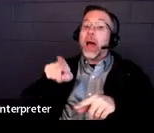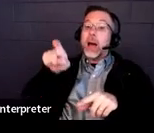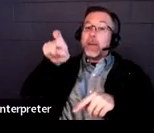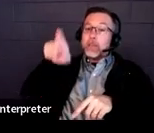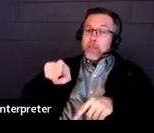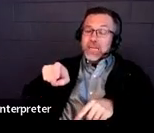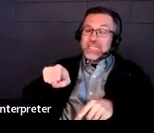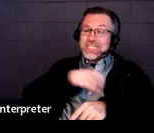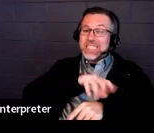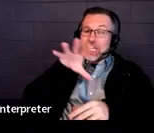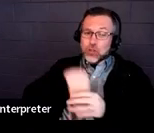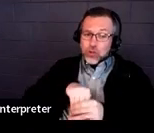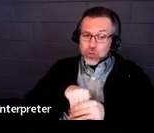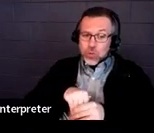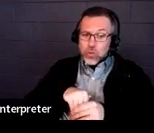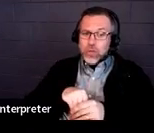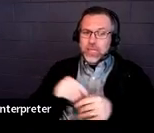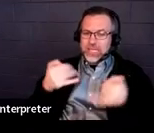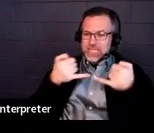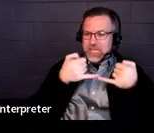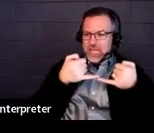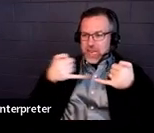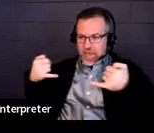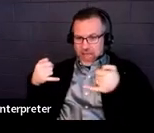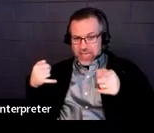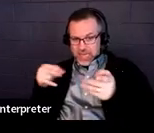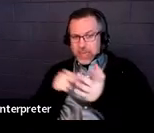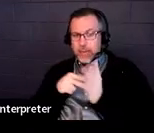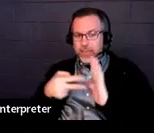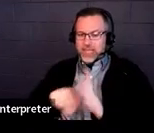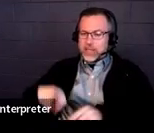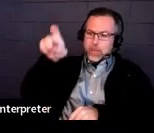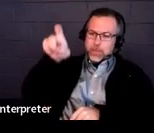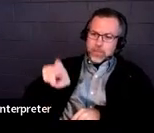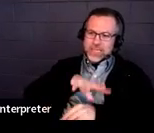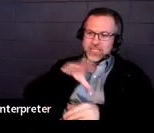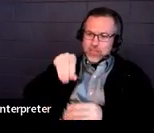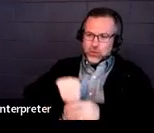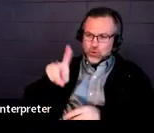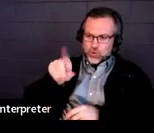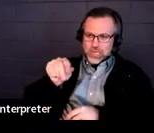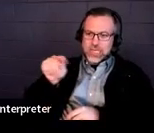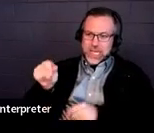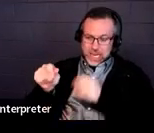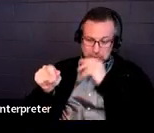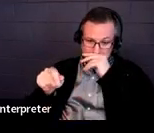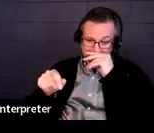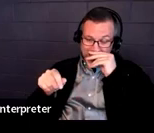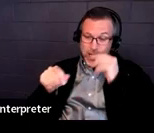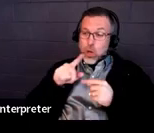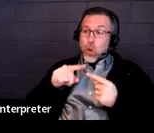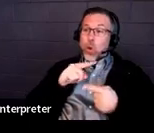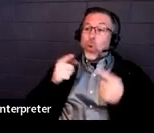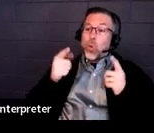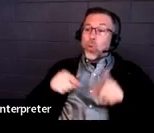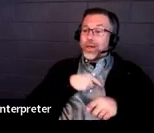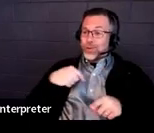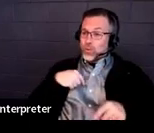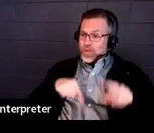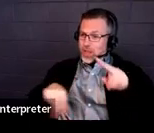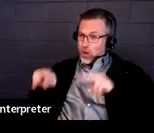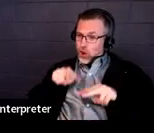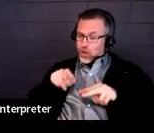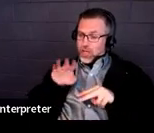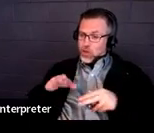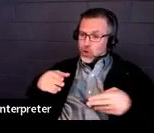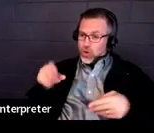underlined because that, from a monitoring standpoint, when we look at the summary of performance or compliance, that is one of the requirements